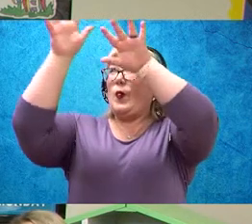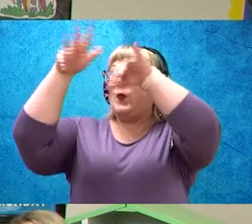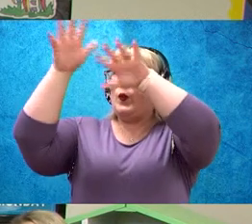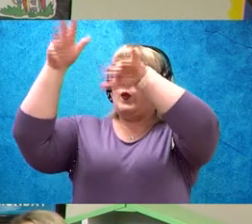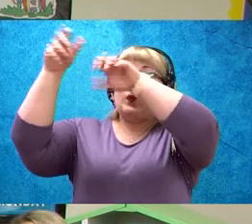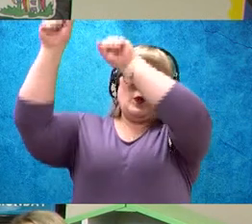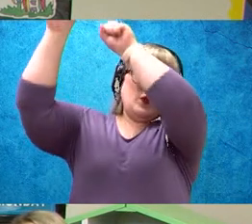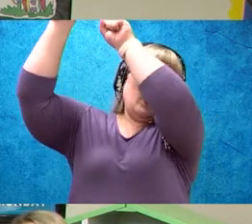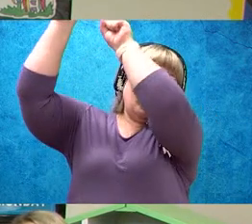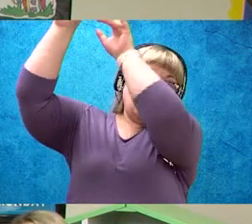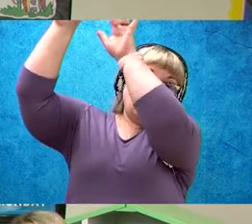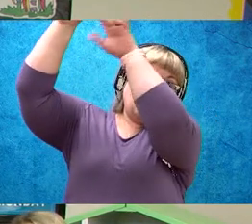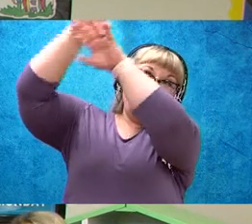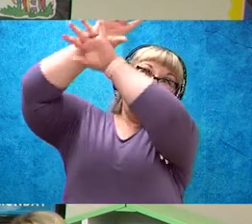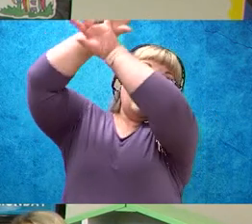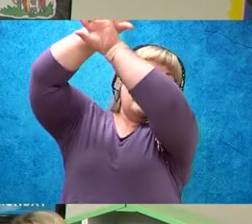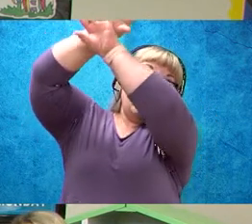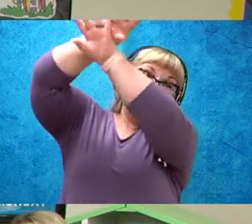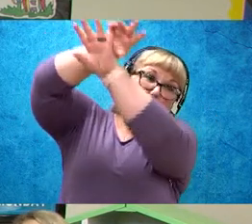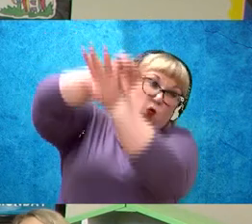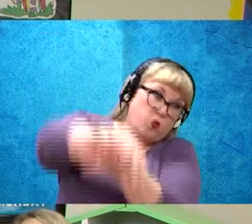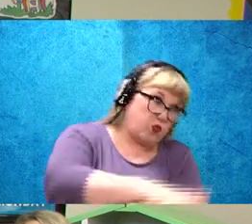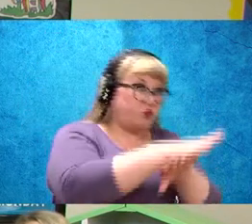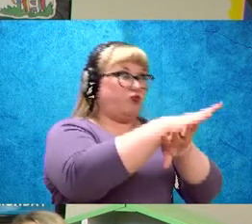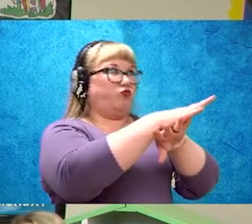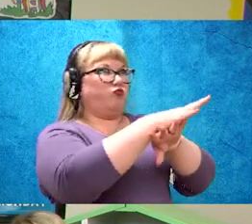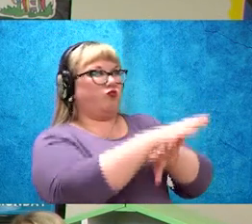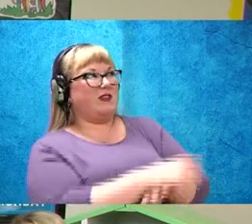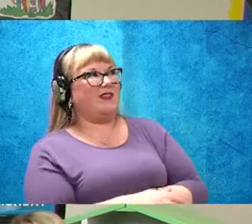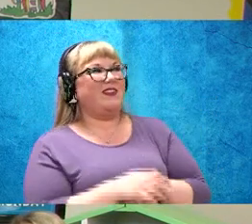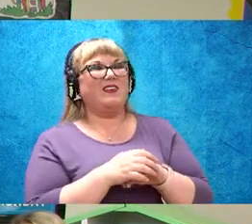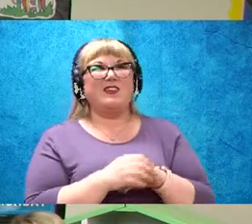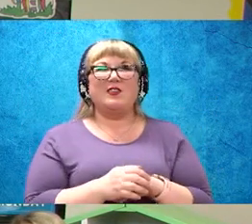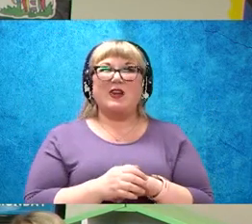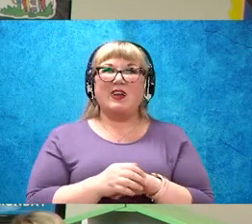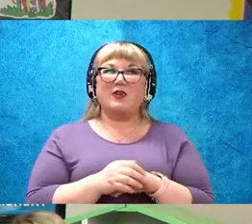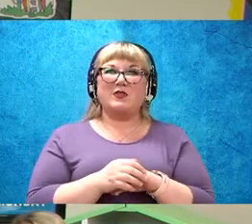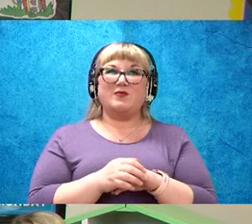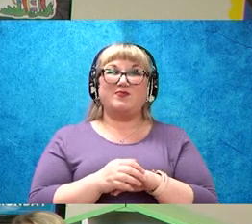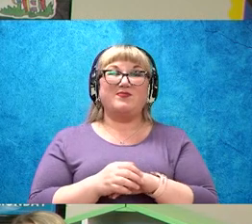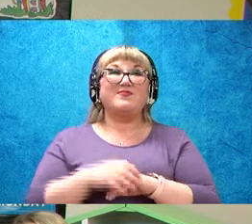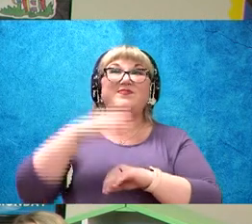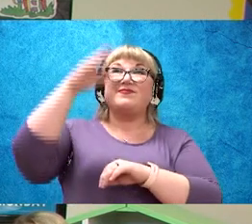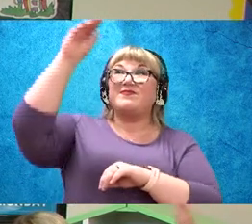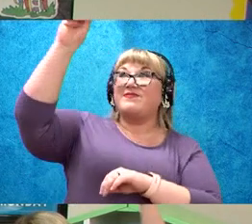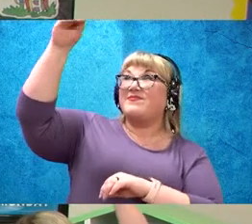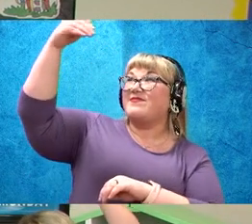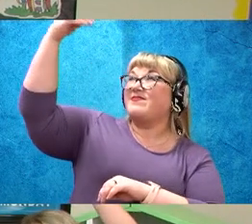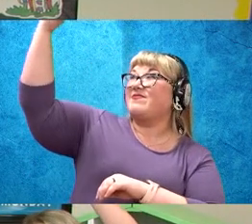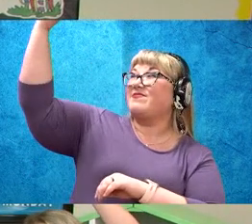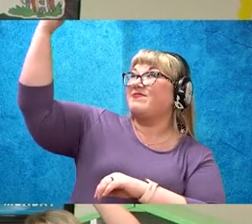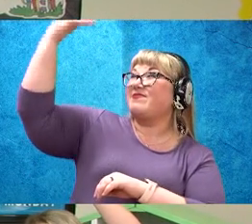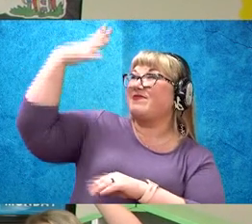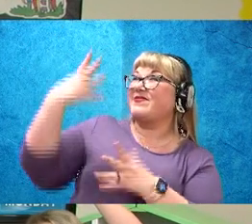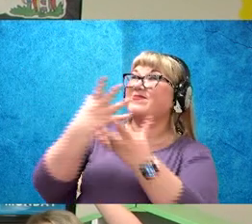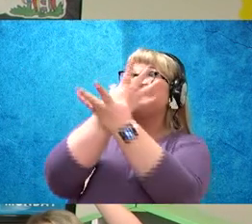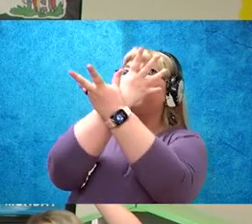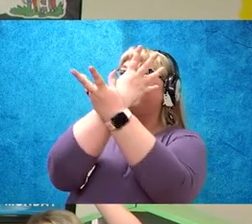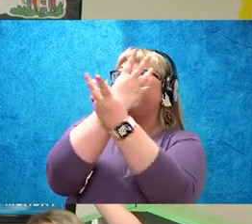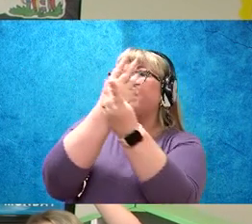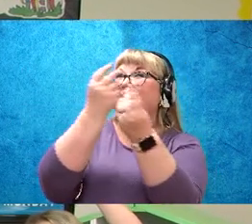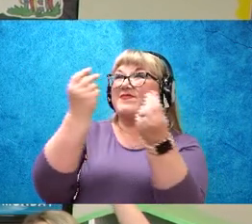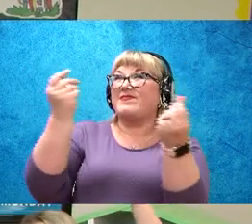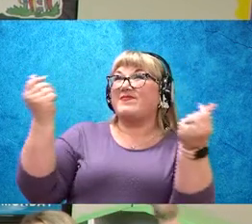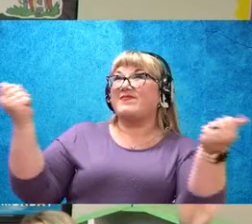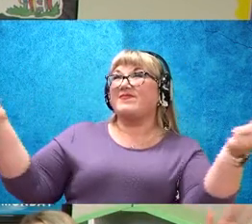Down came the rain and washed the spider out. Out came the sun